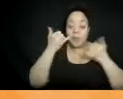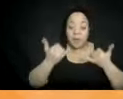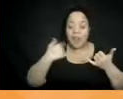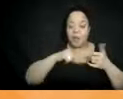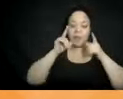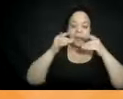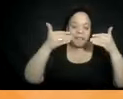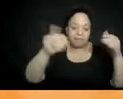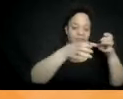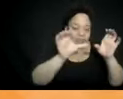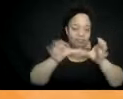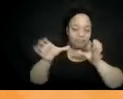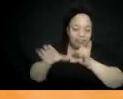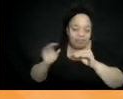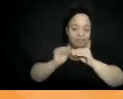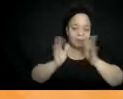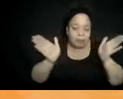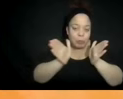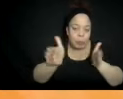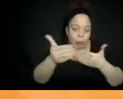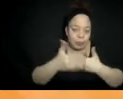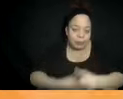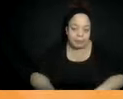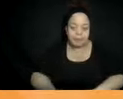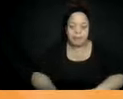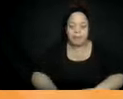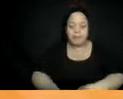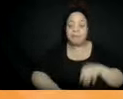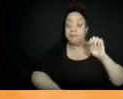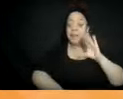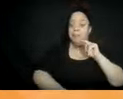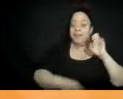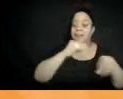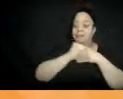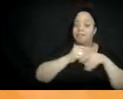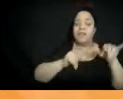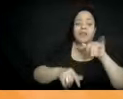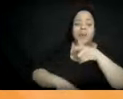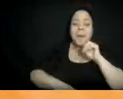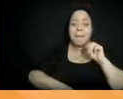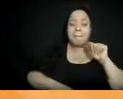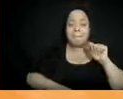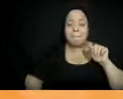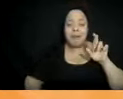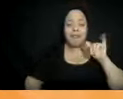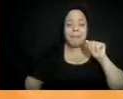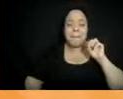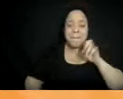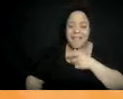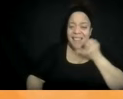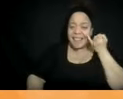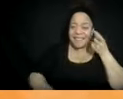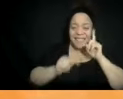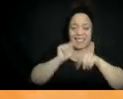Also, Mariam, if you cannot be in a small group, it will put you there, but you don't have to go and you can still do the